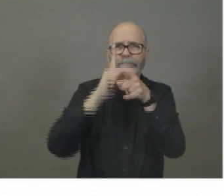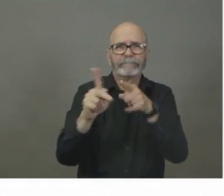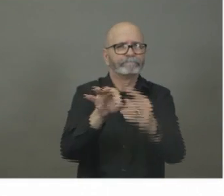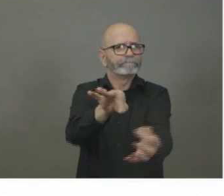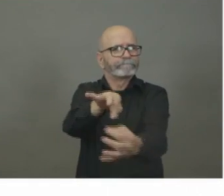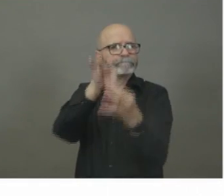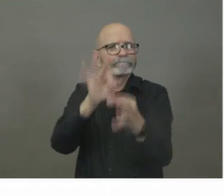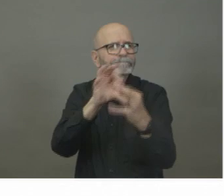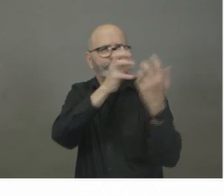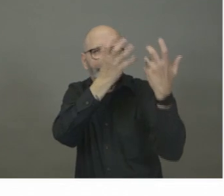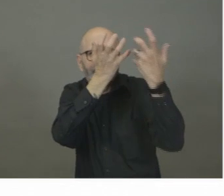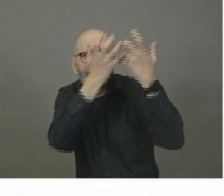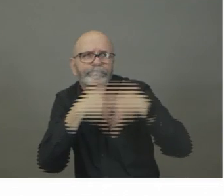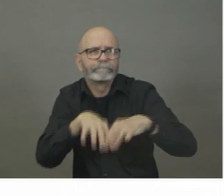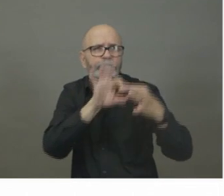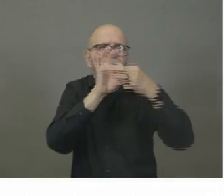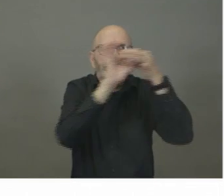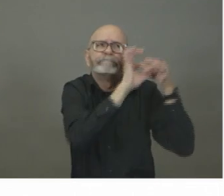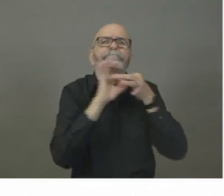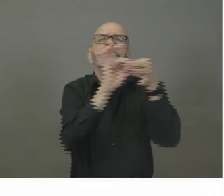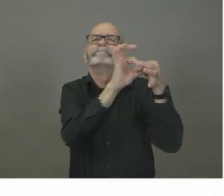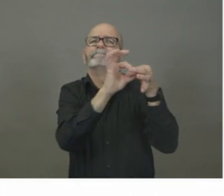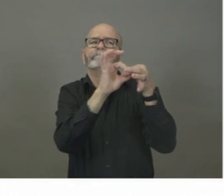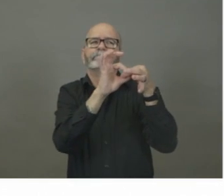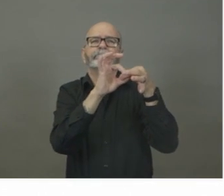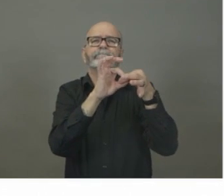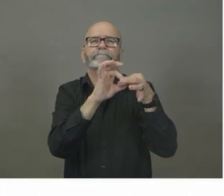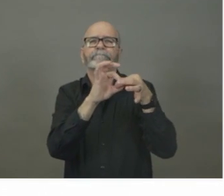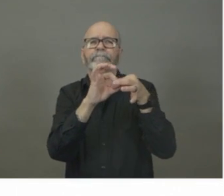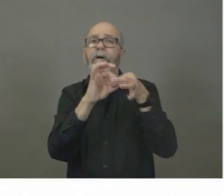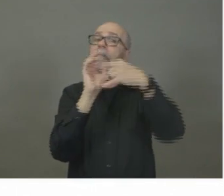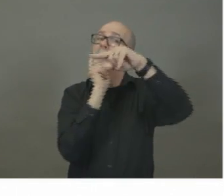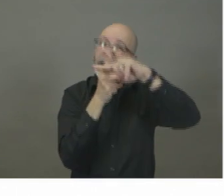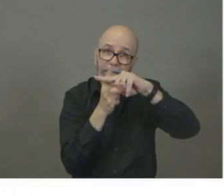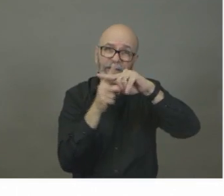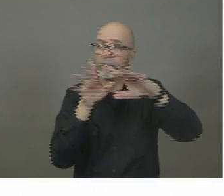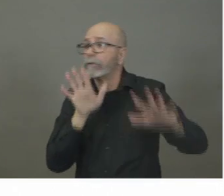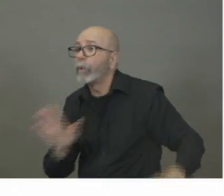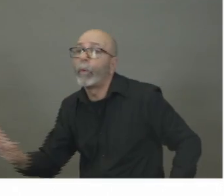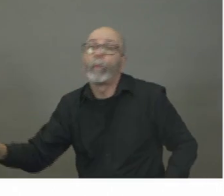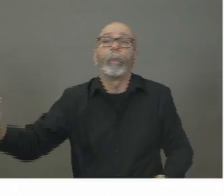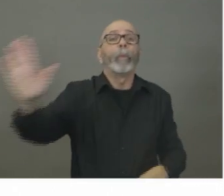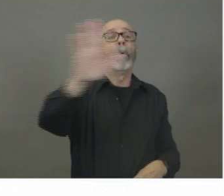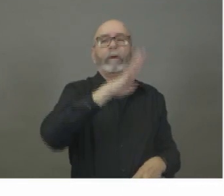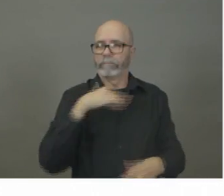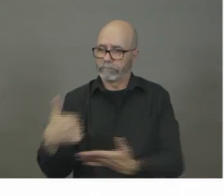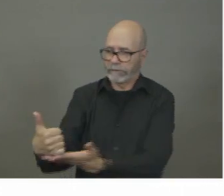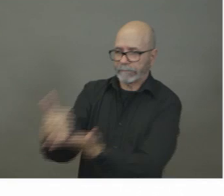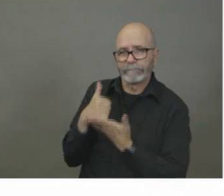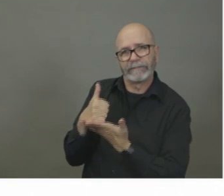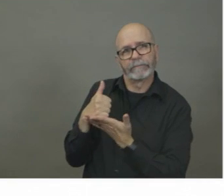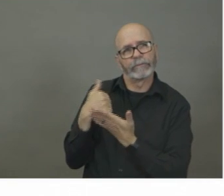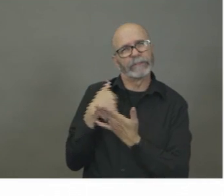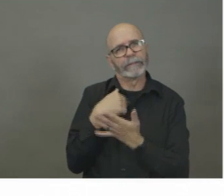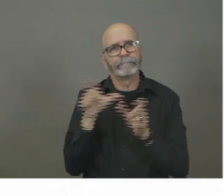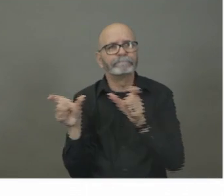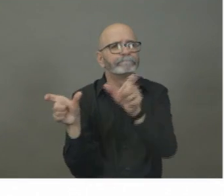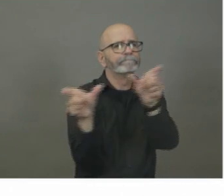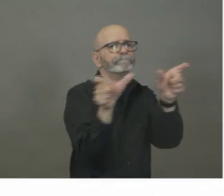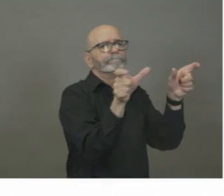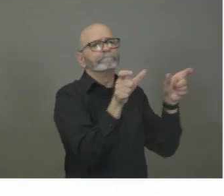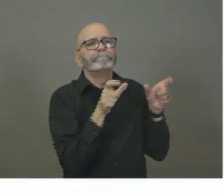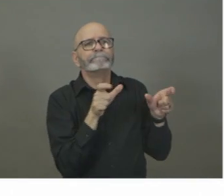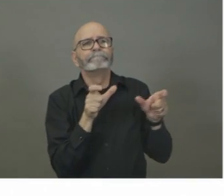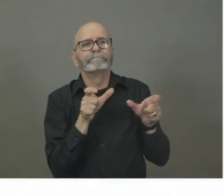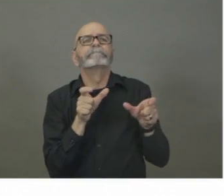So your role in this is critical. So we look forward, Dr. Strang looks forward to continuing to be the public face